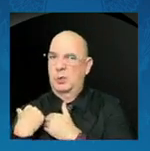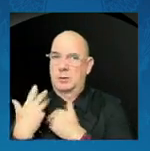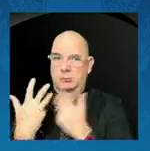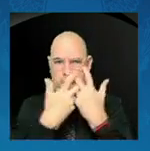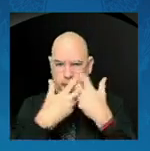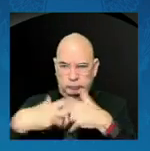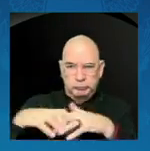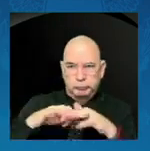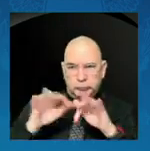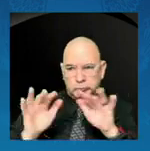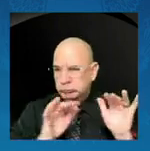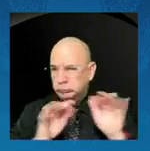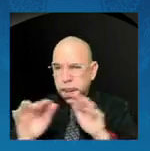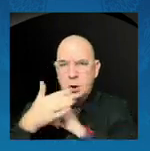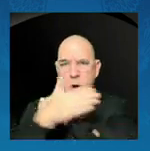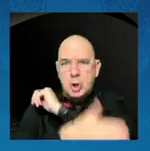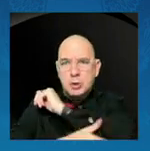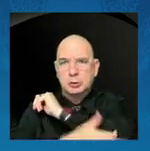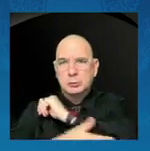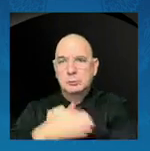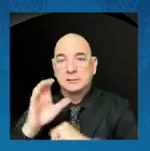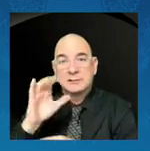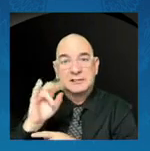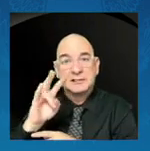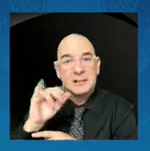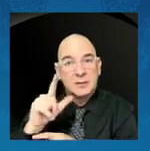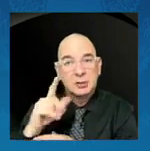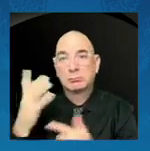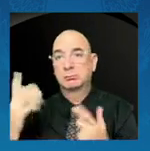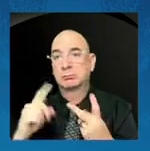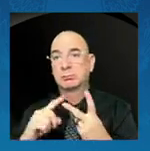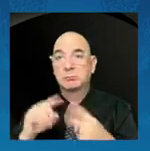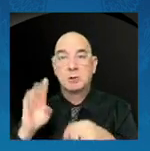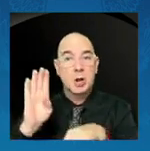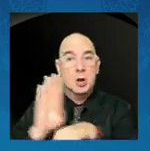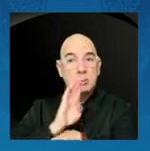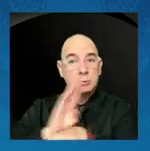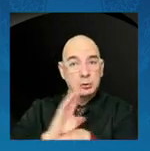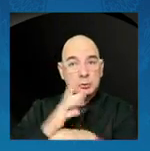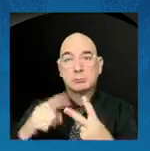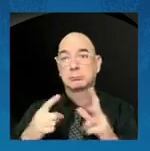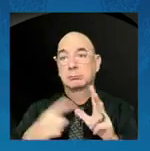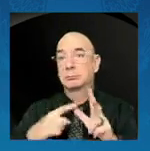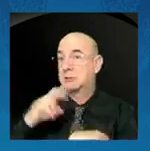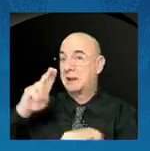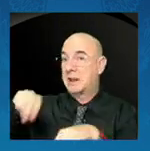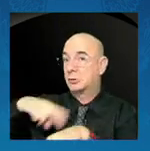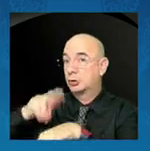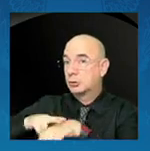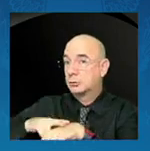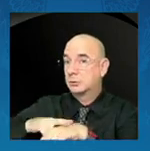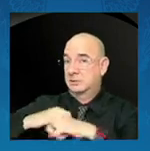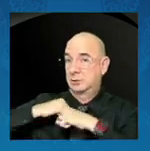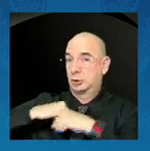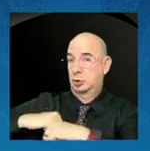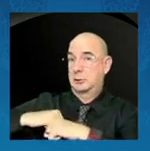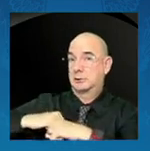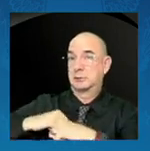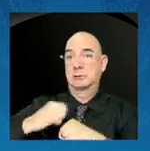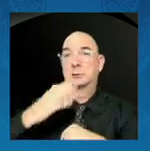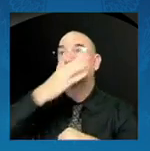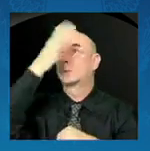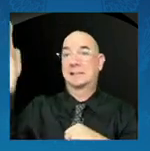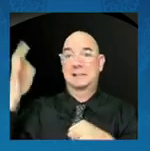commercial, and national security space activities. And gathered here is the largest